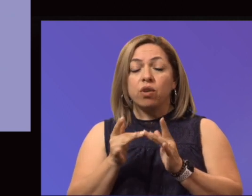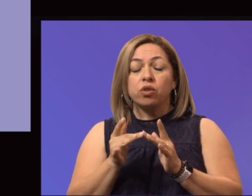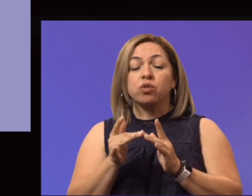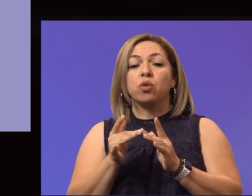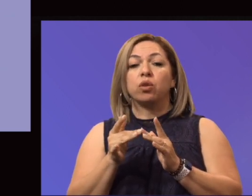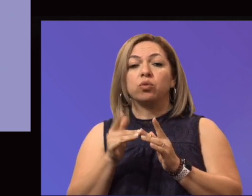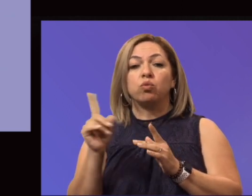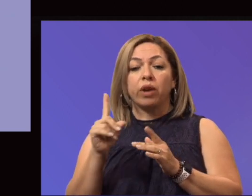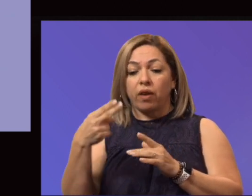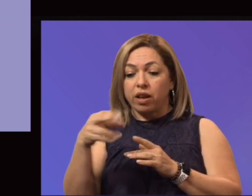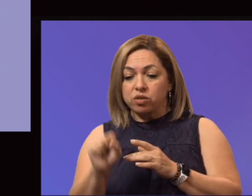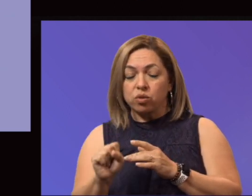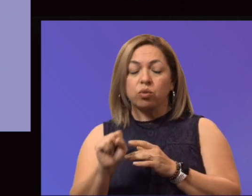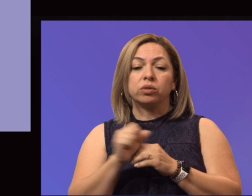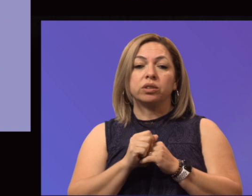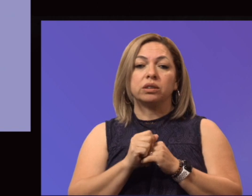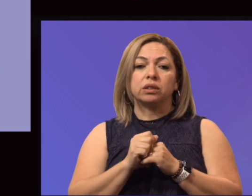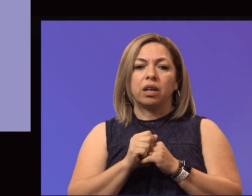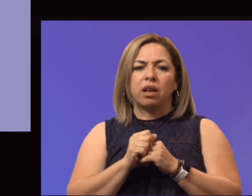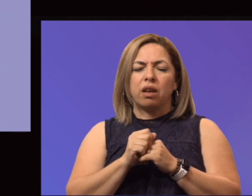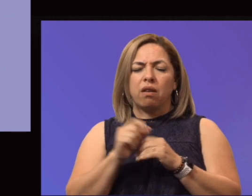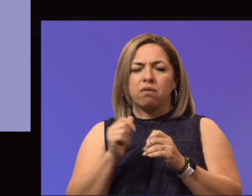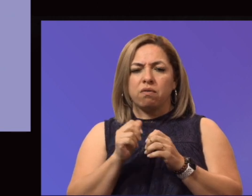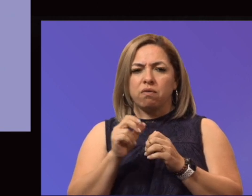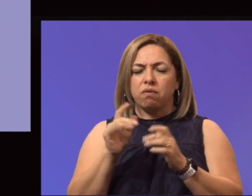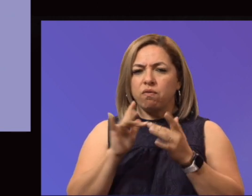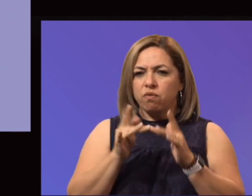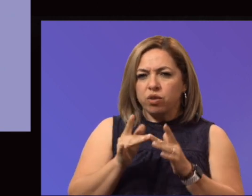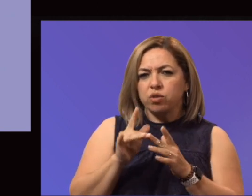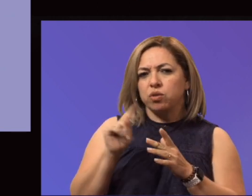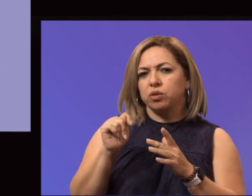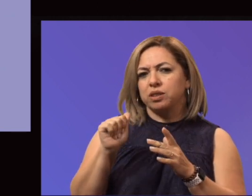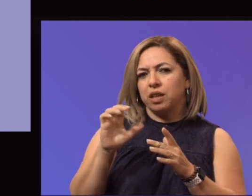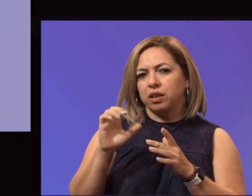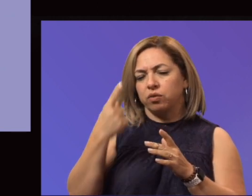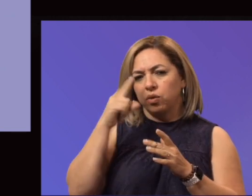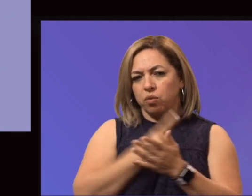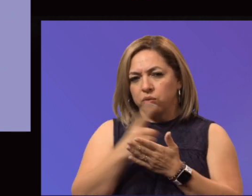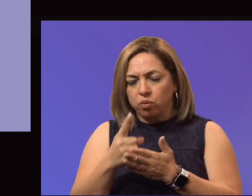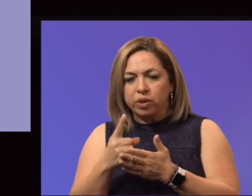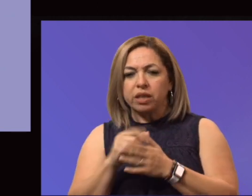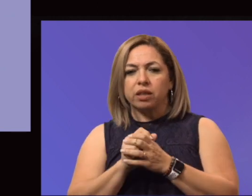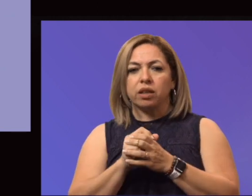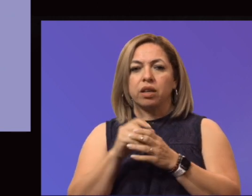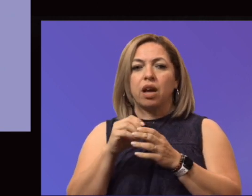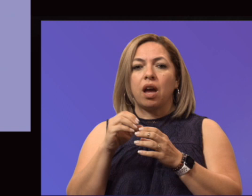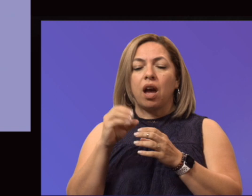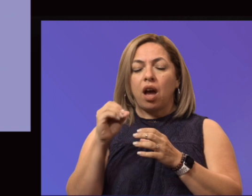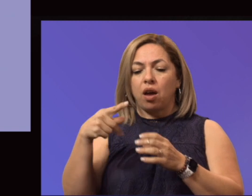participated in the virtual TACRO week. Continuing to provide students. They participated in Operation College Bound.